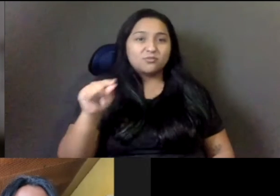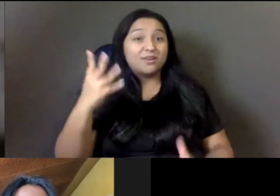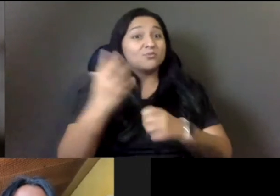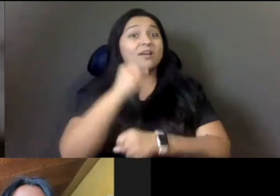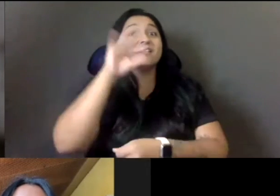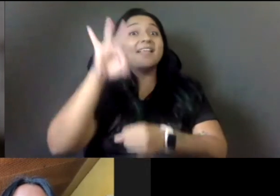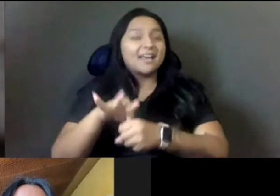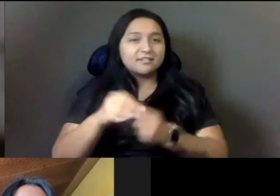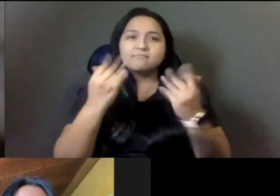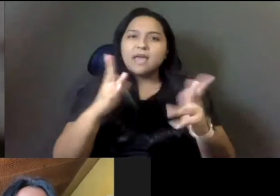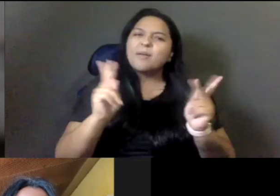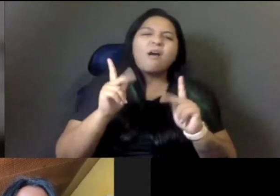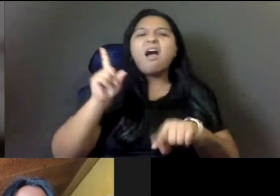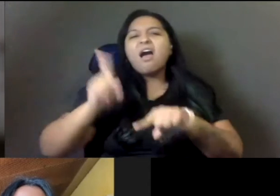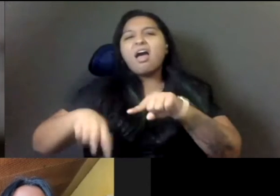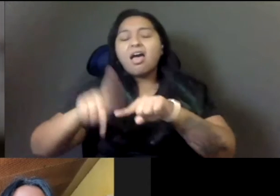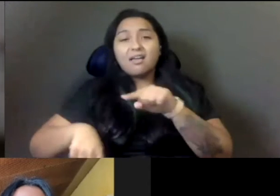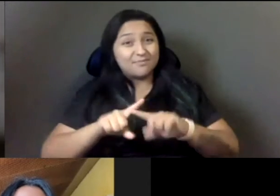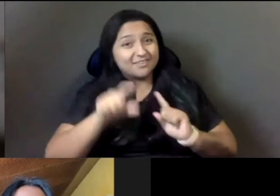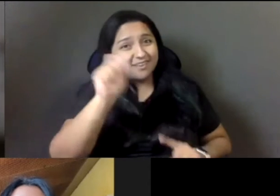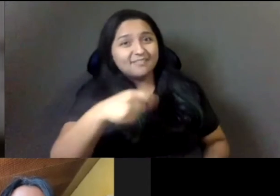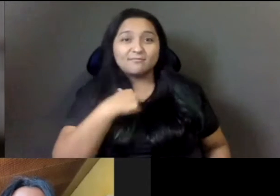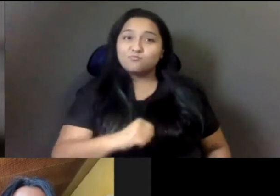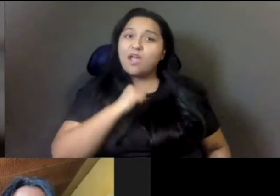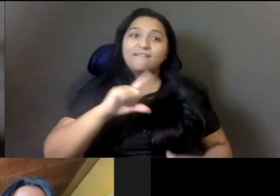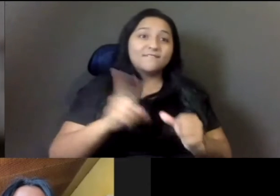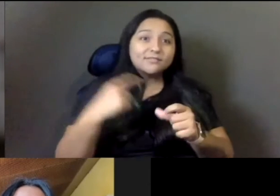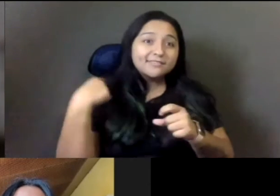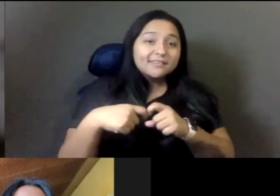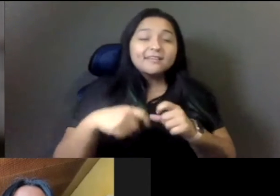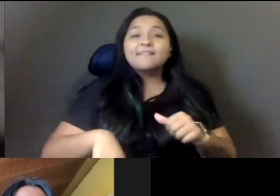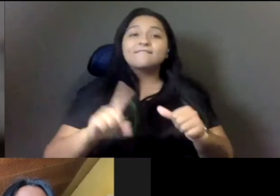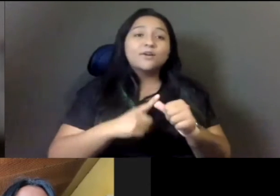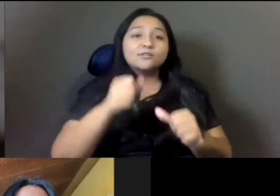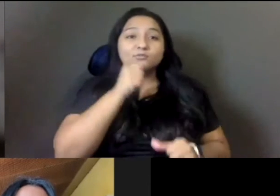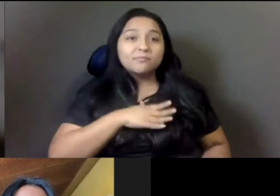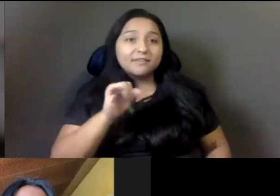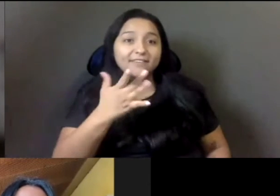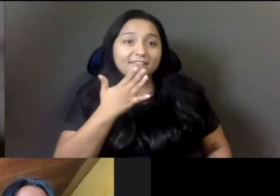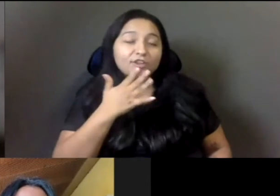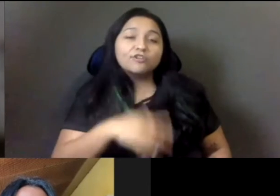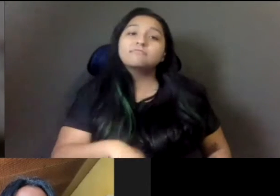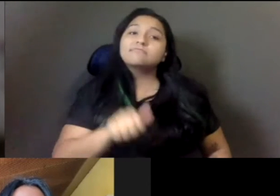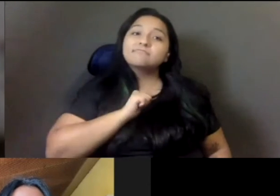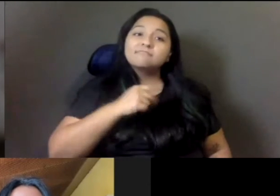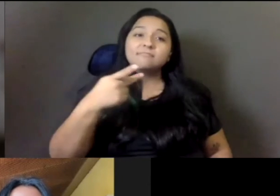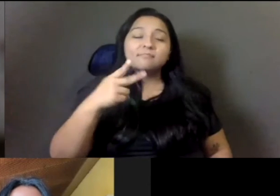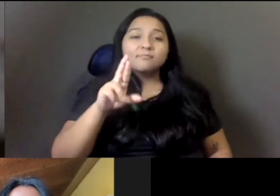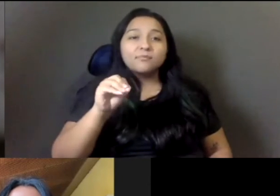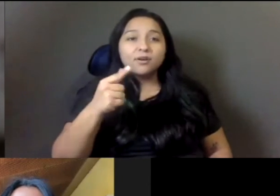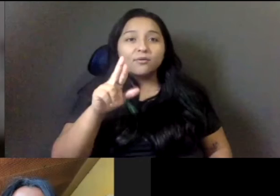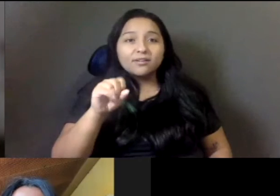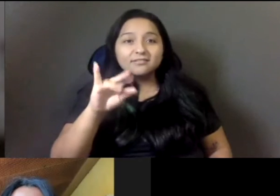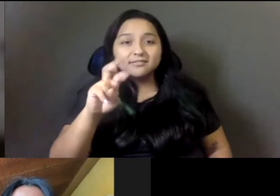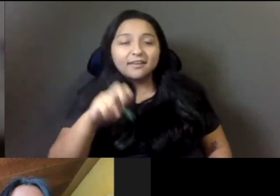proud to be the first Latina, the first woman of color, um, a progressive, uh, fronteriza, the only binational person on the board of